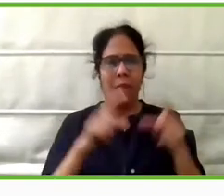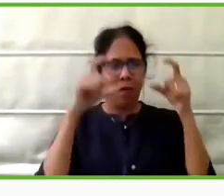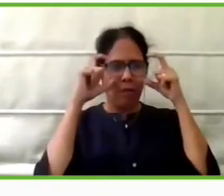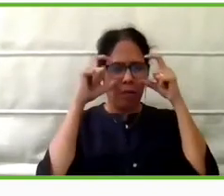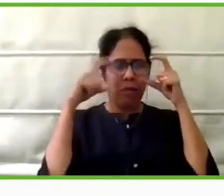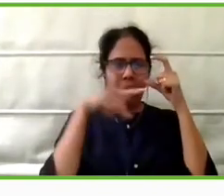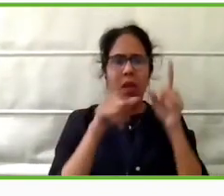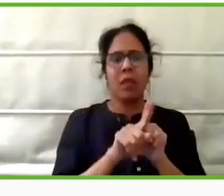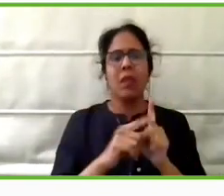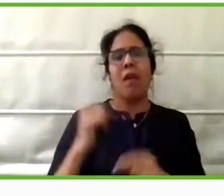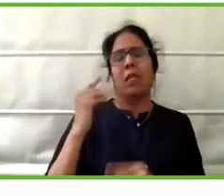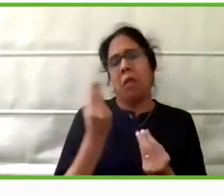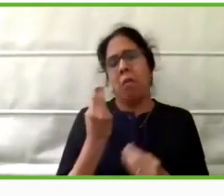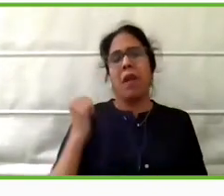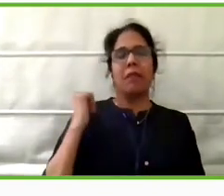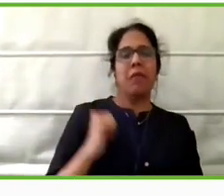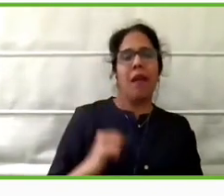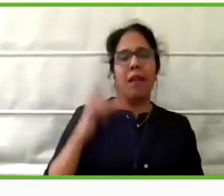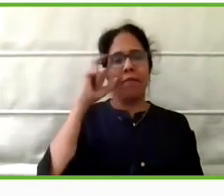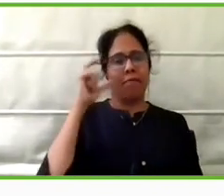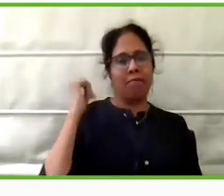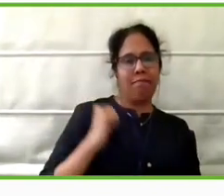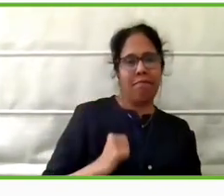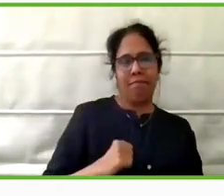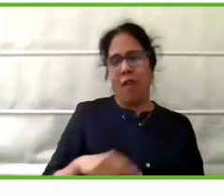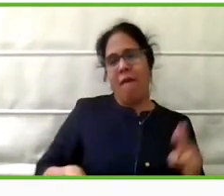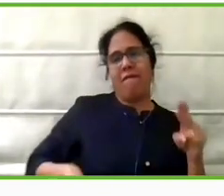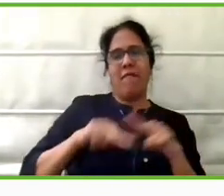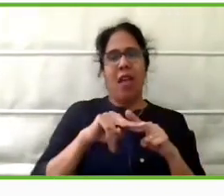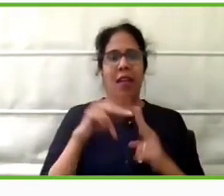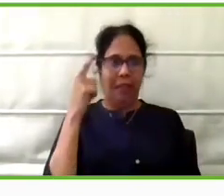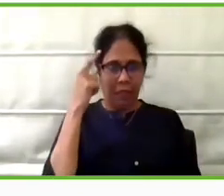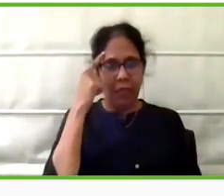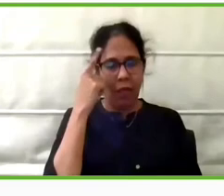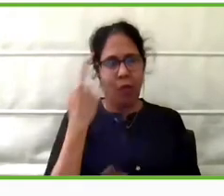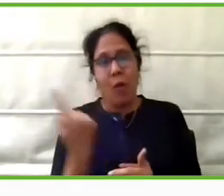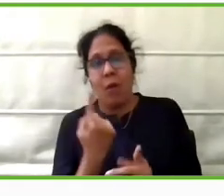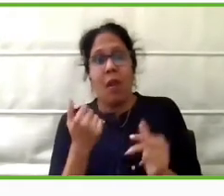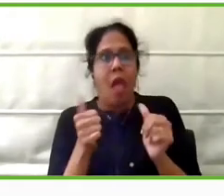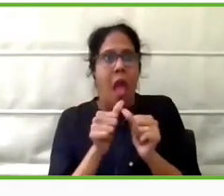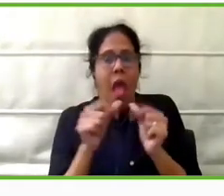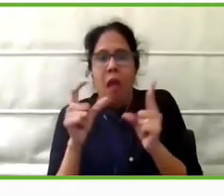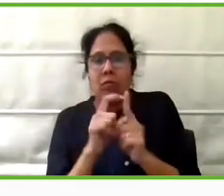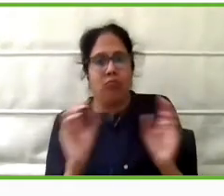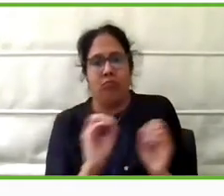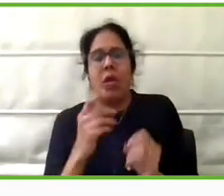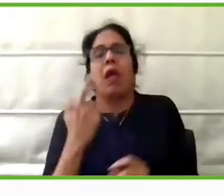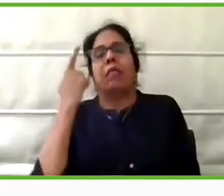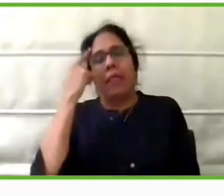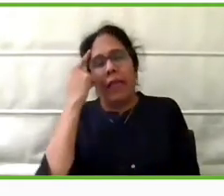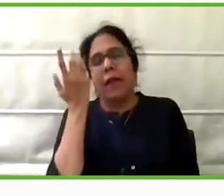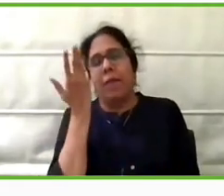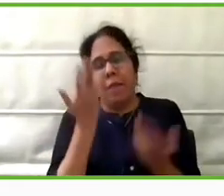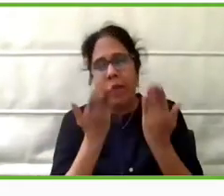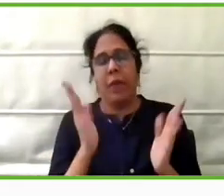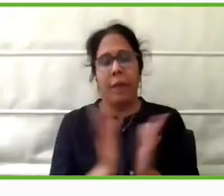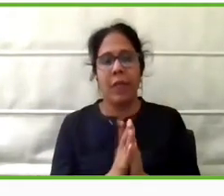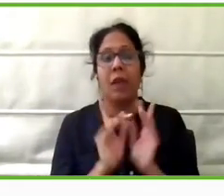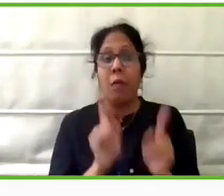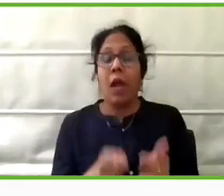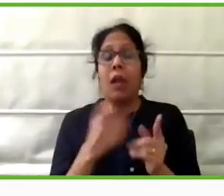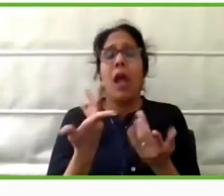style statement, not just an assistive device. So how do we do this with all assistive devices?